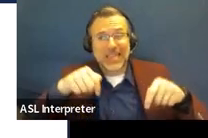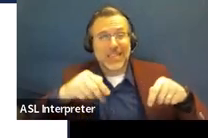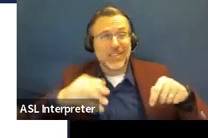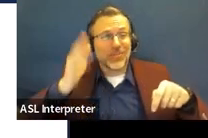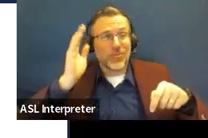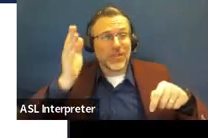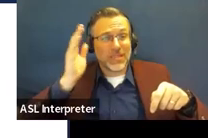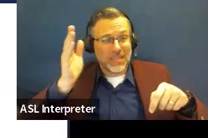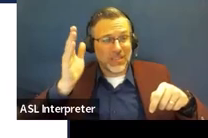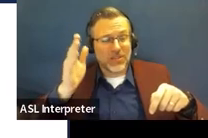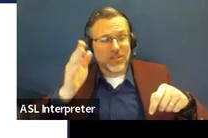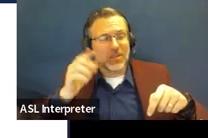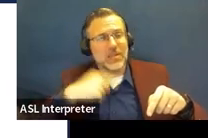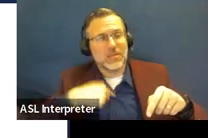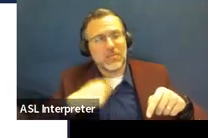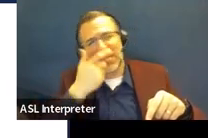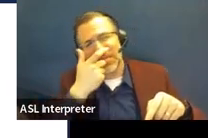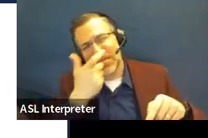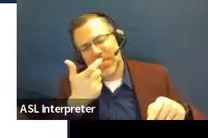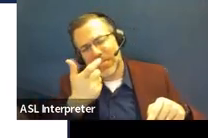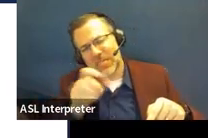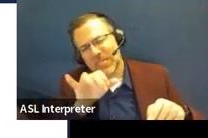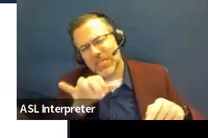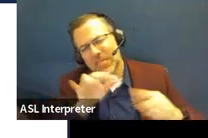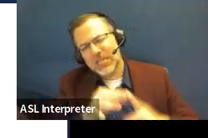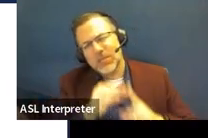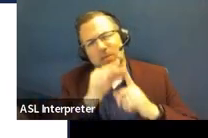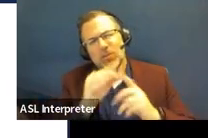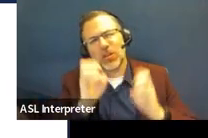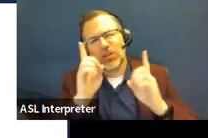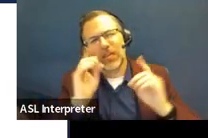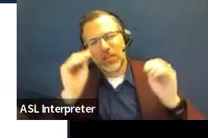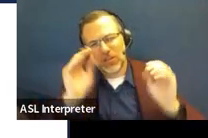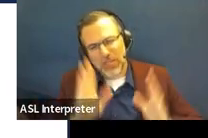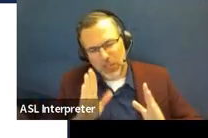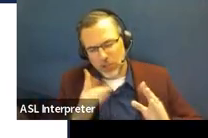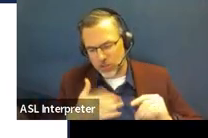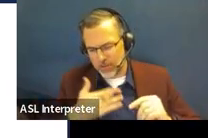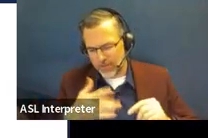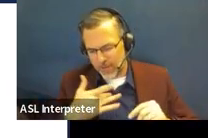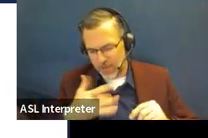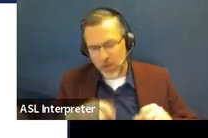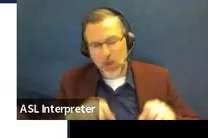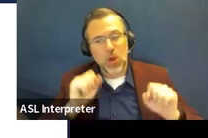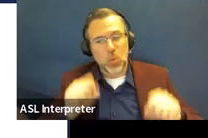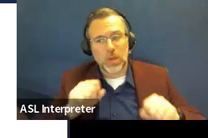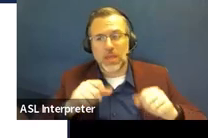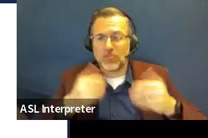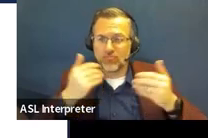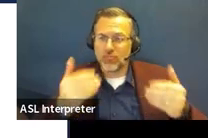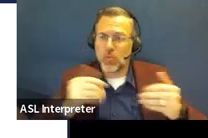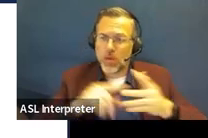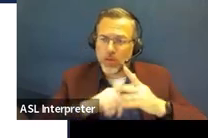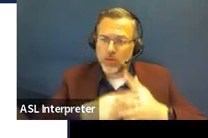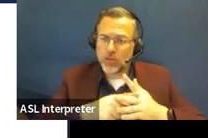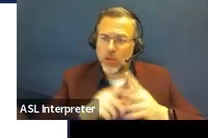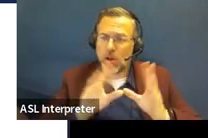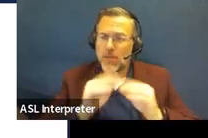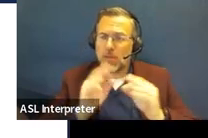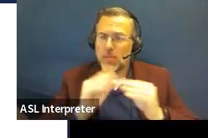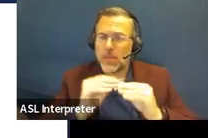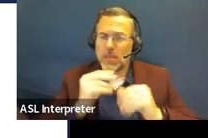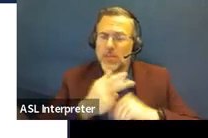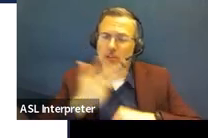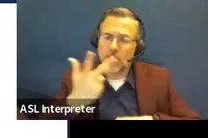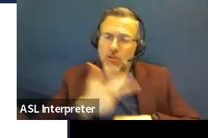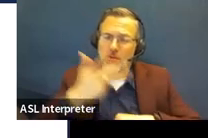makes the special ed teachers believe that they can start that meeting three days before